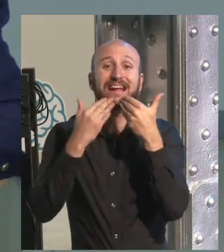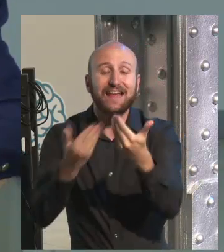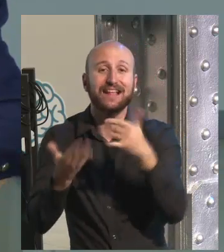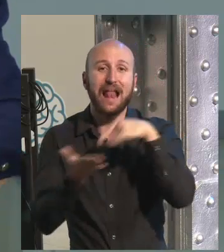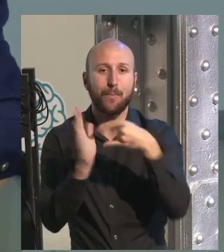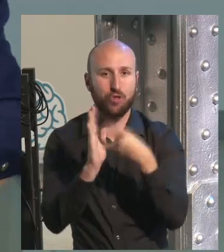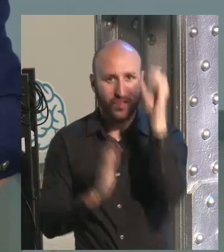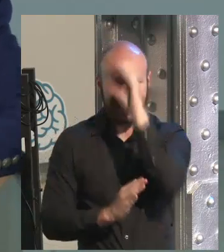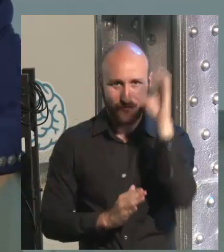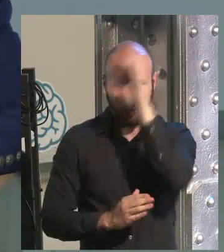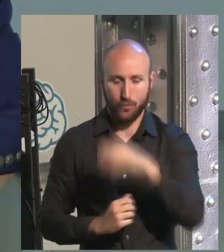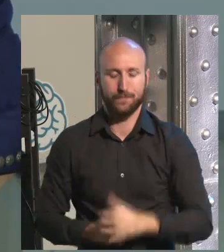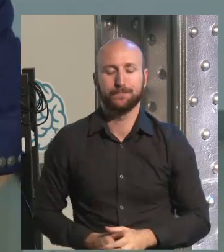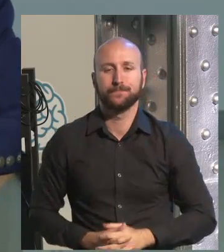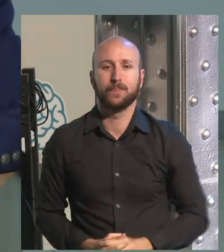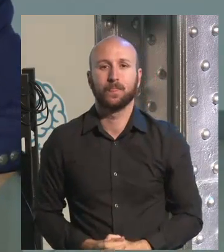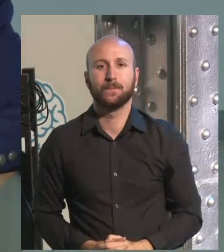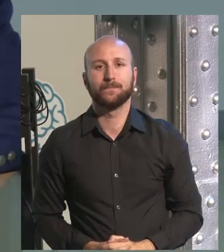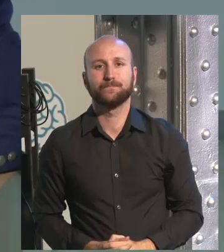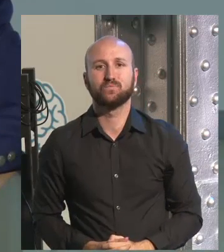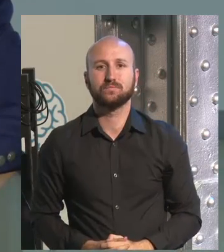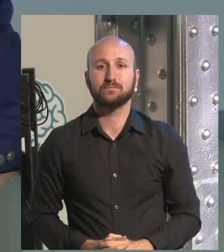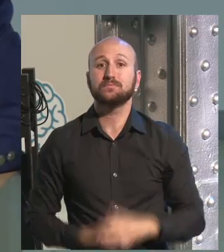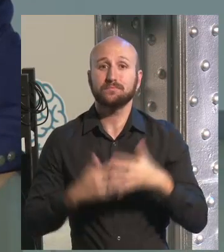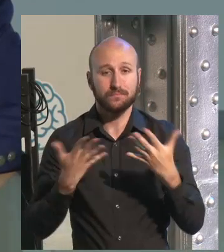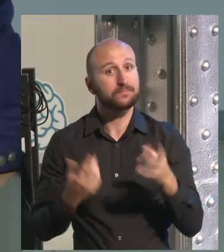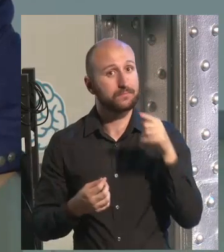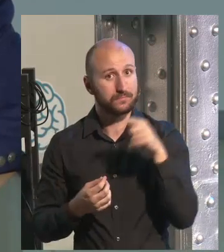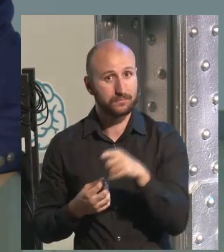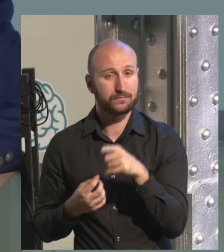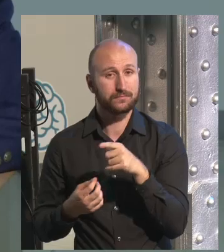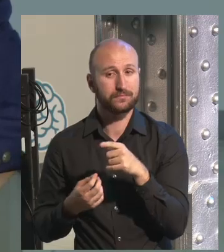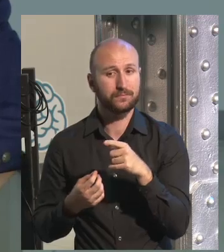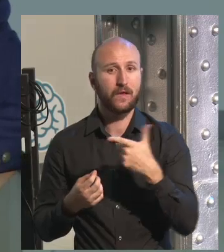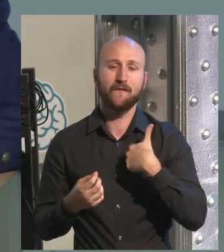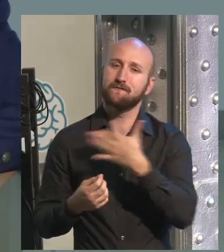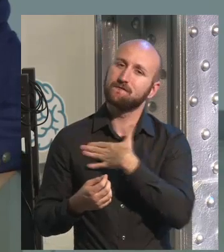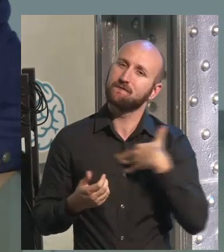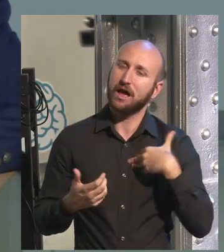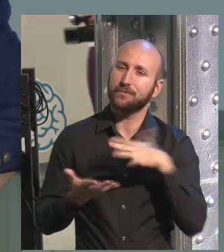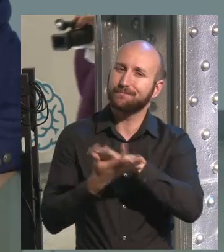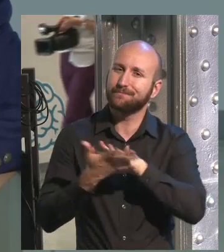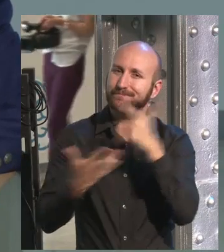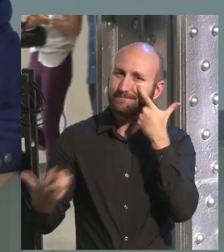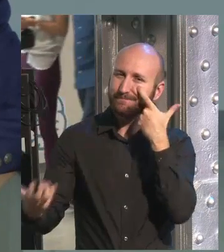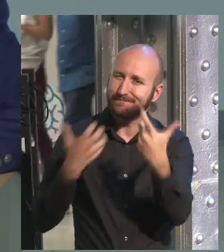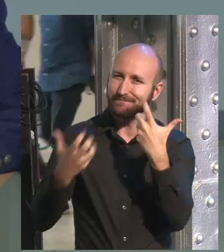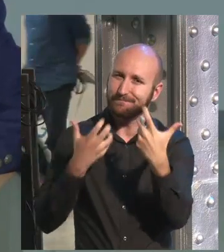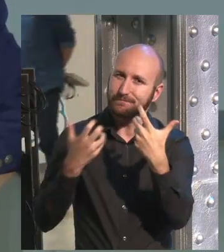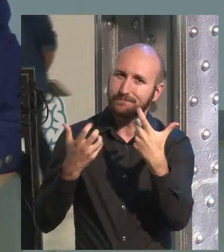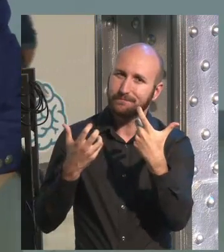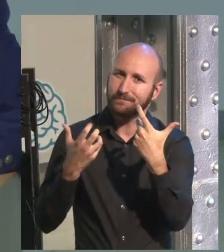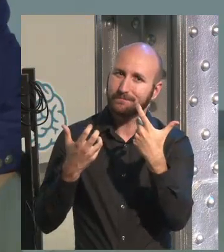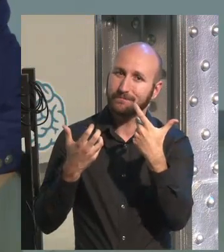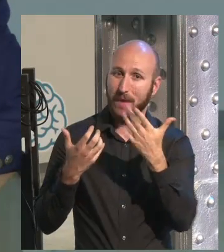through the scientific methods. And here is where we want to